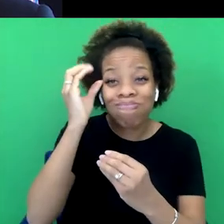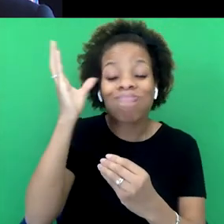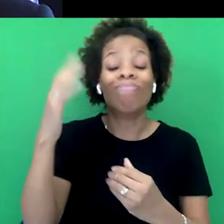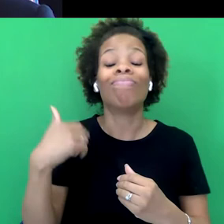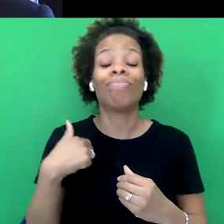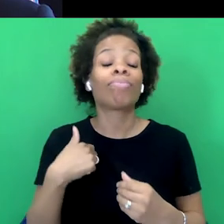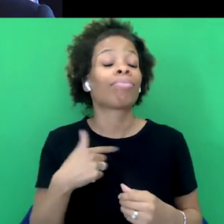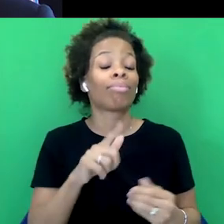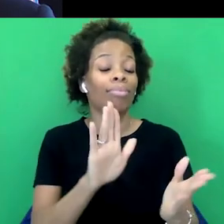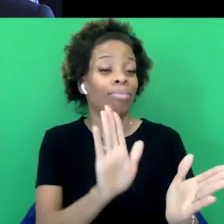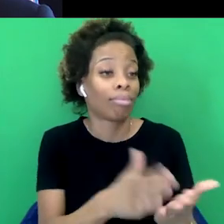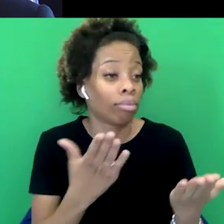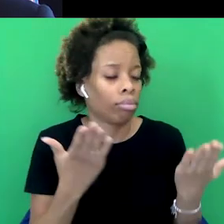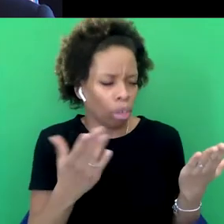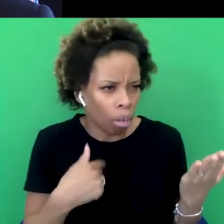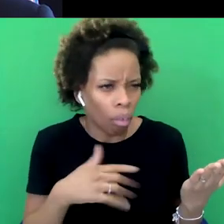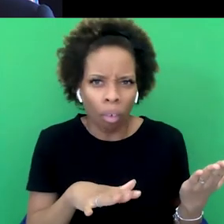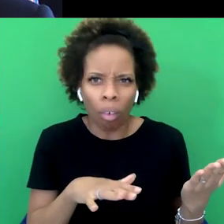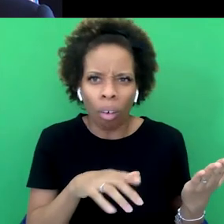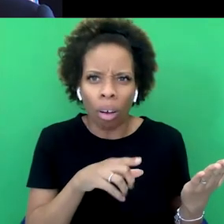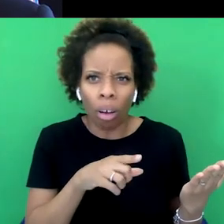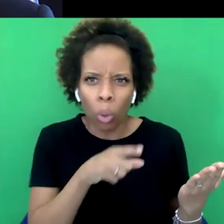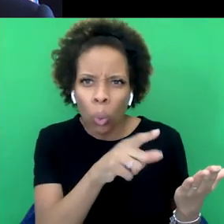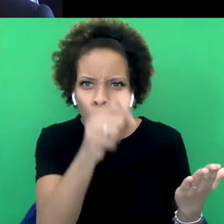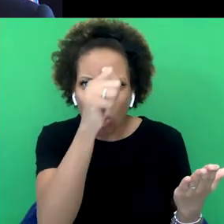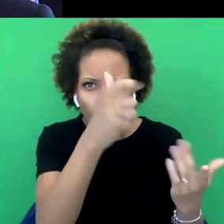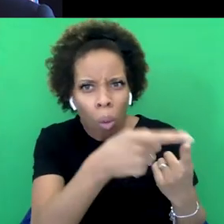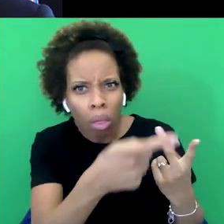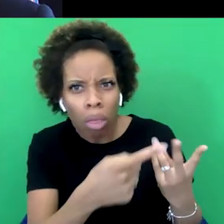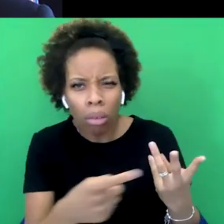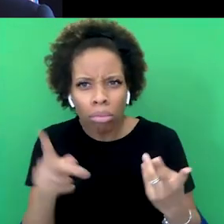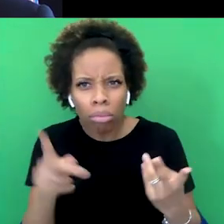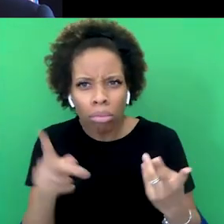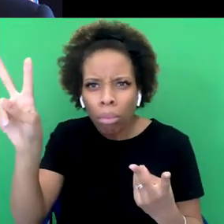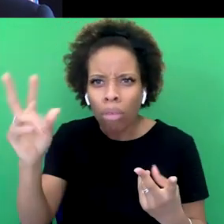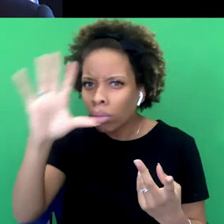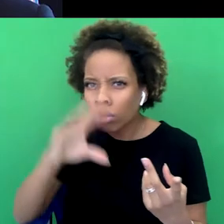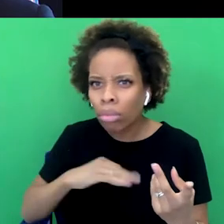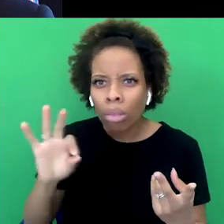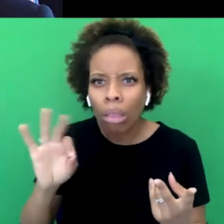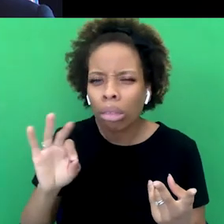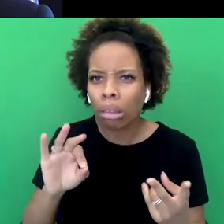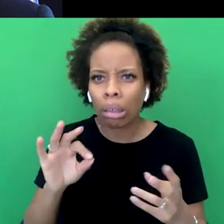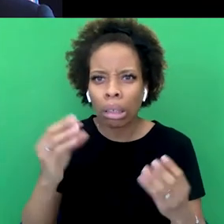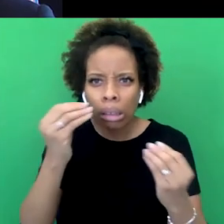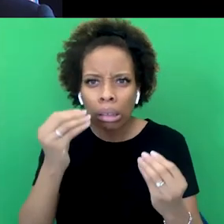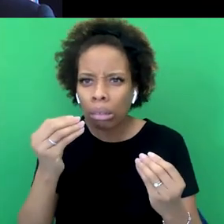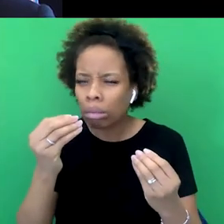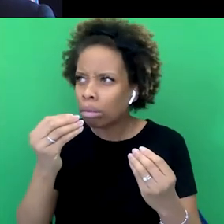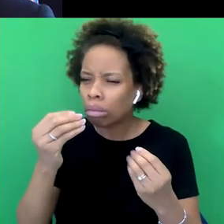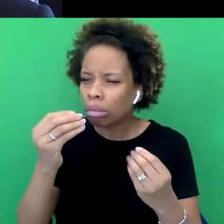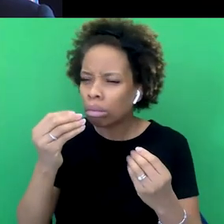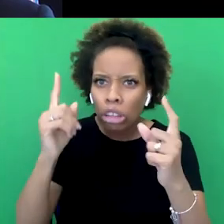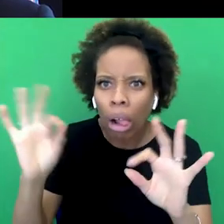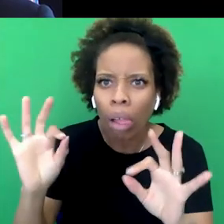well, what do you know that our government doesn't know? You know, what do you know that my parents didn't know? How much do you think that